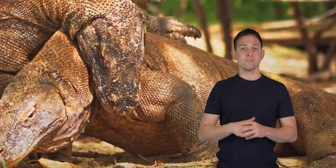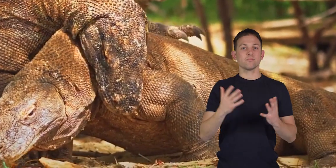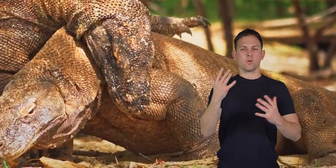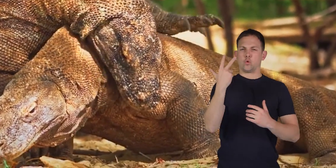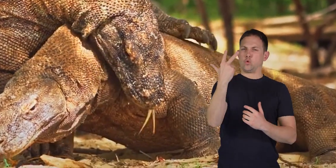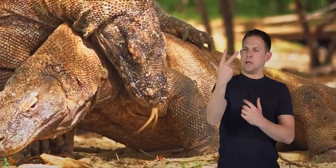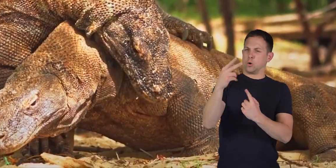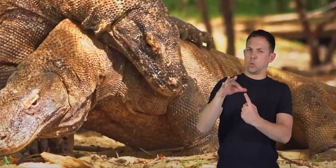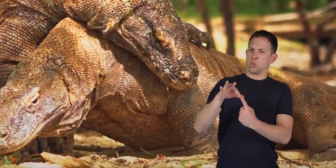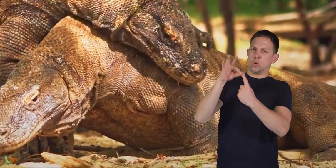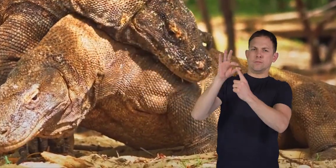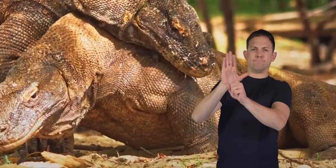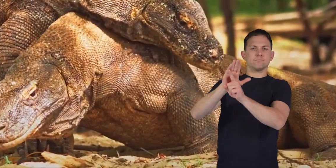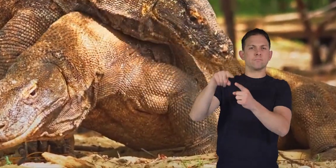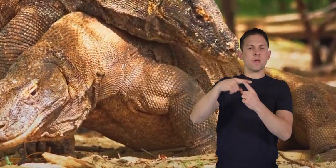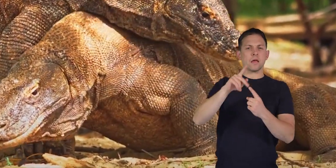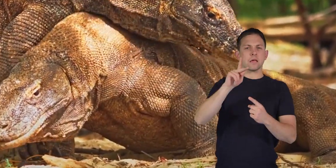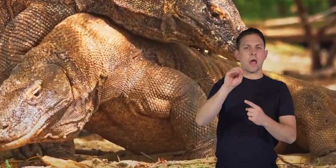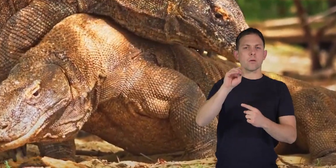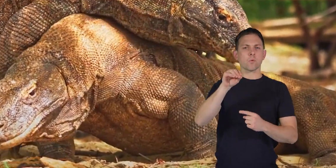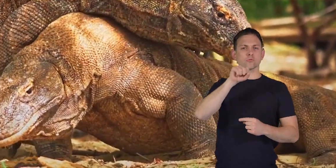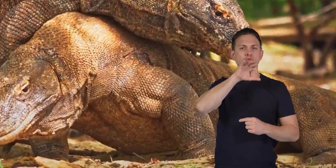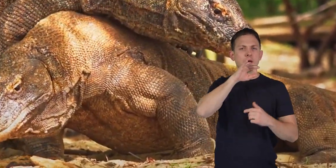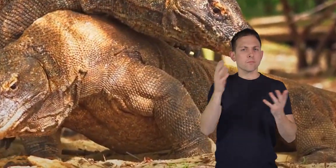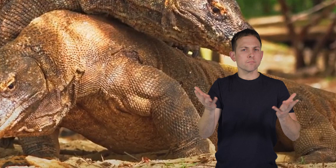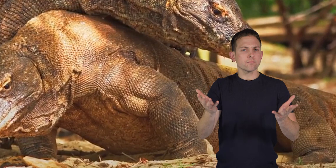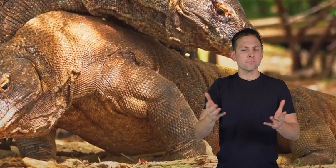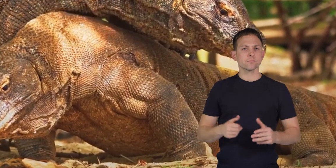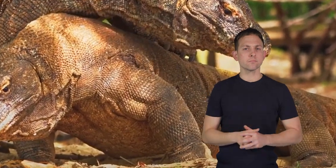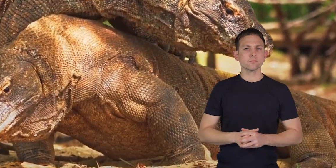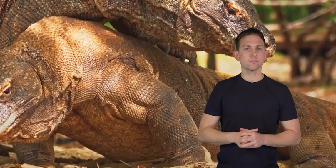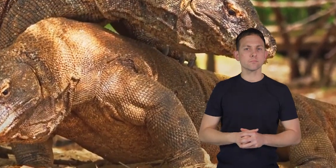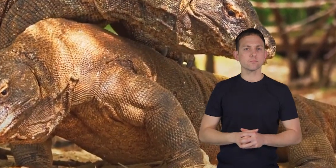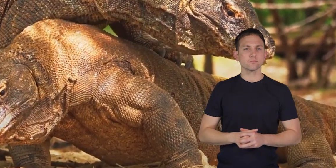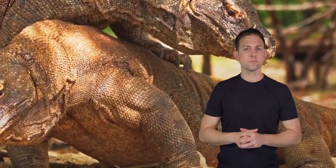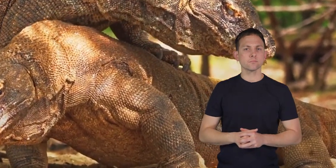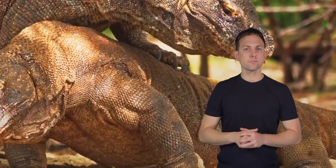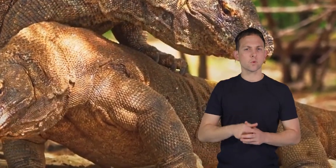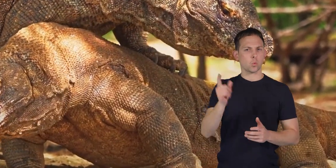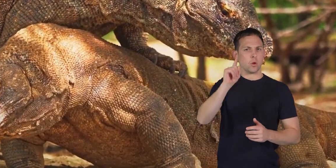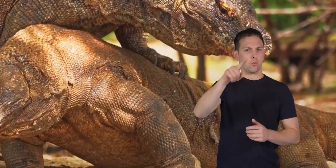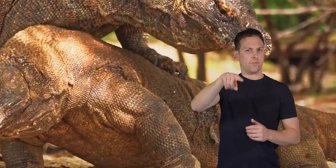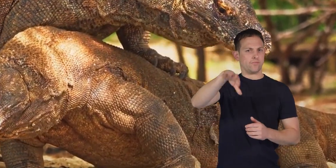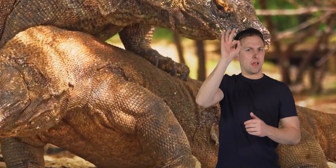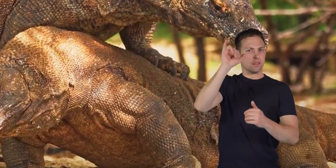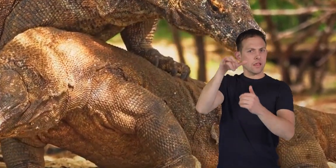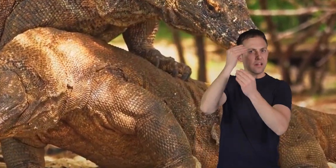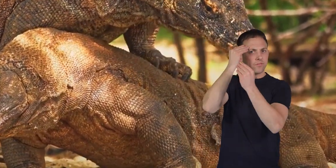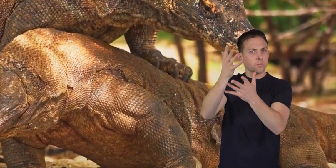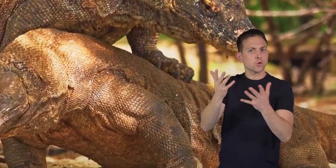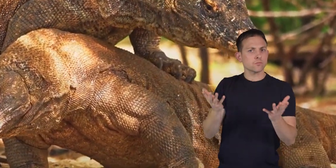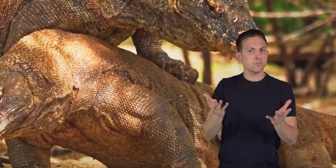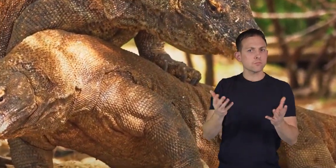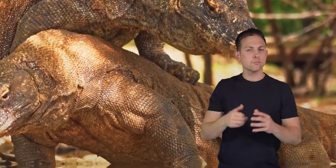What are three unique traits of a Komodo dragon? Where did you find the information?